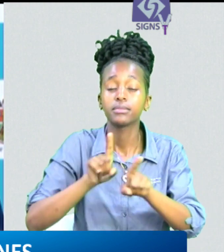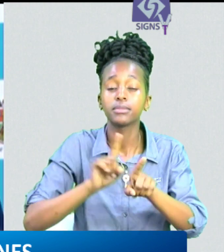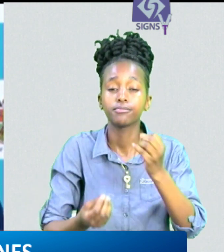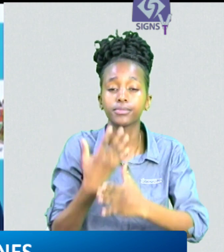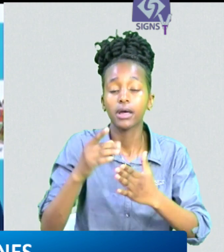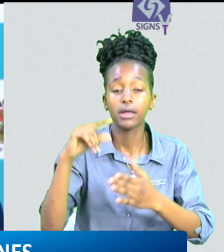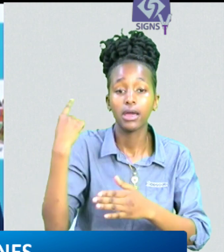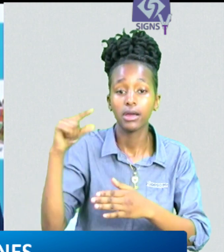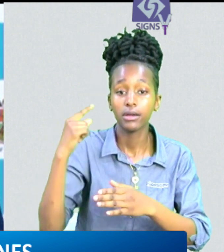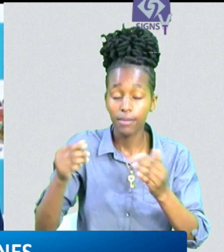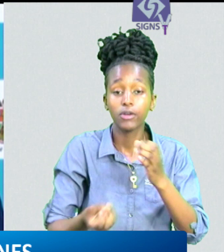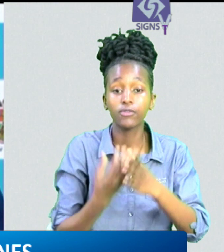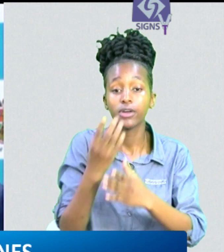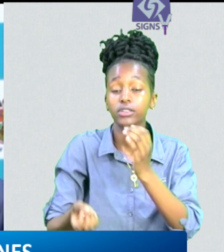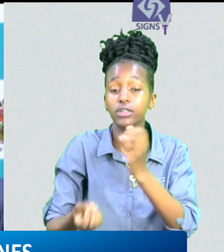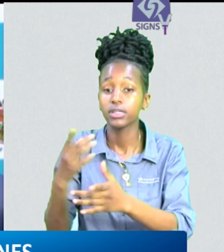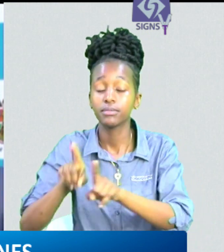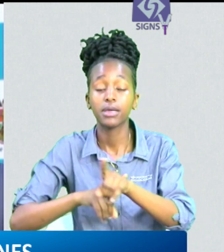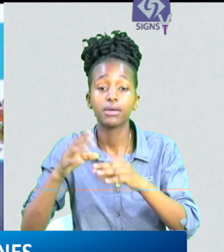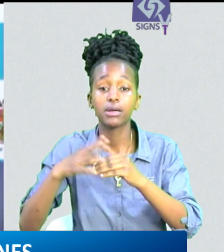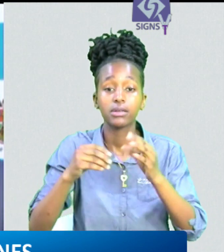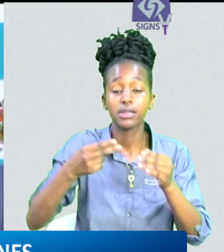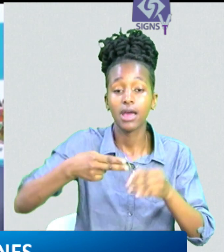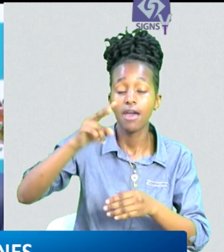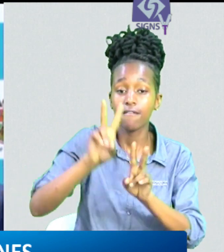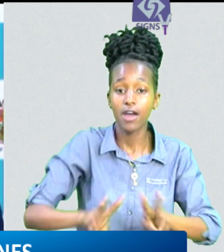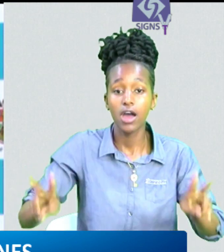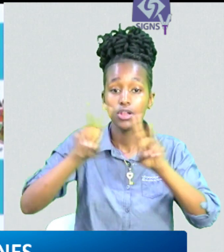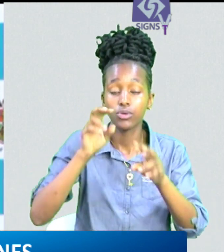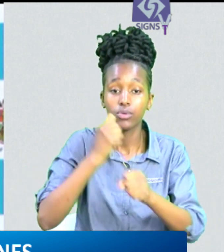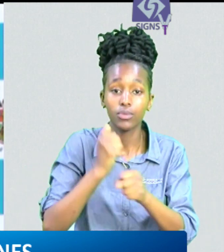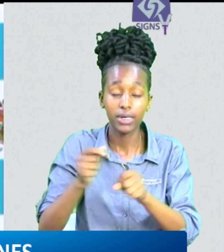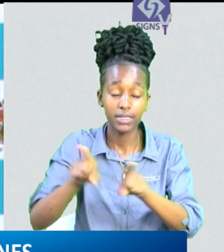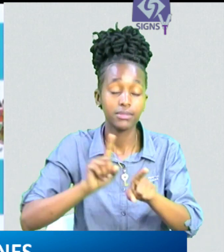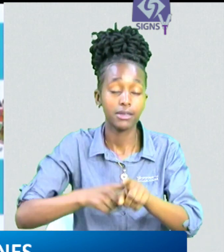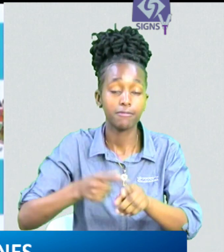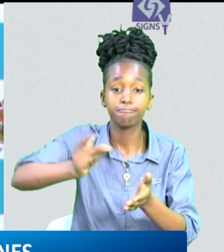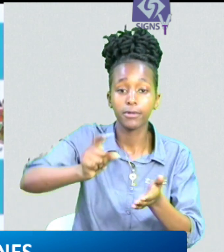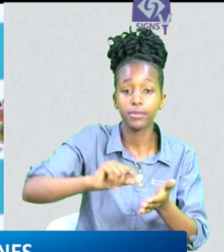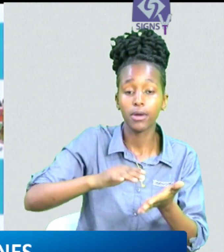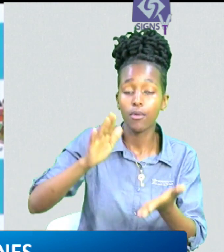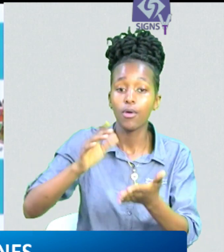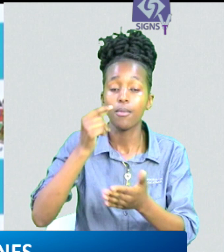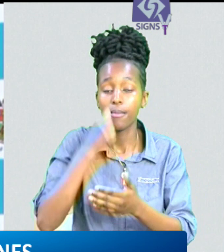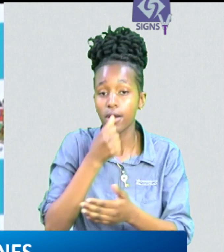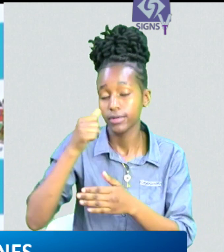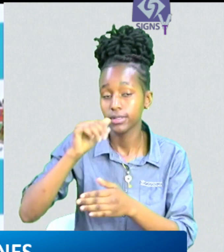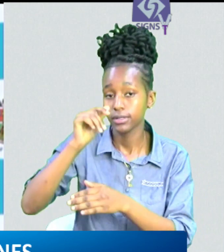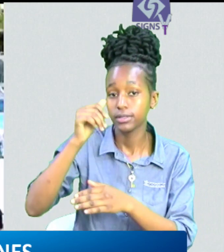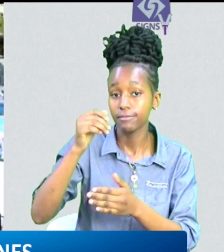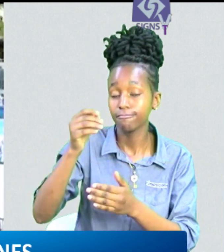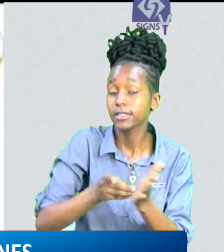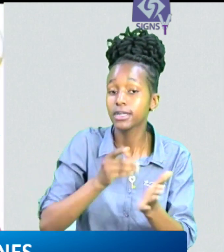manufacturing and create thousands of new high value jobs in addition to attracting large private sector